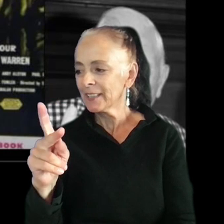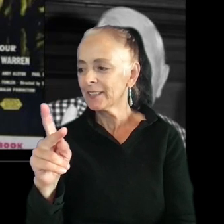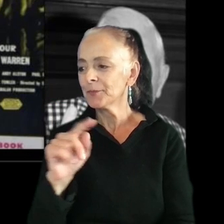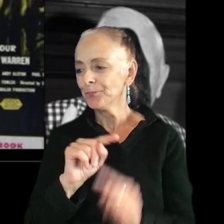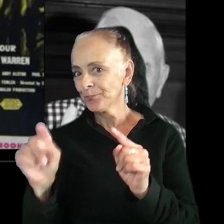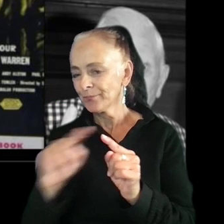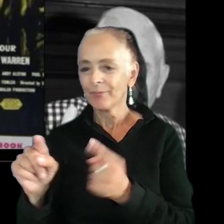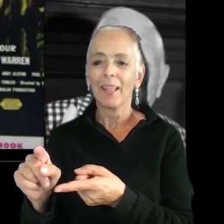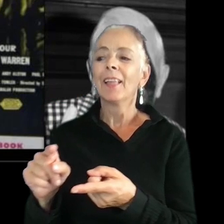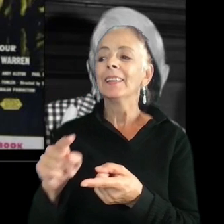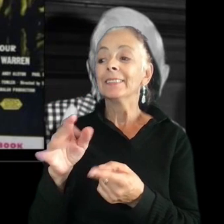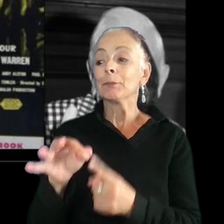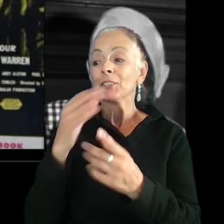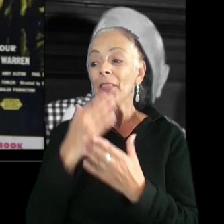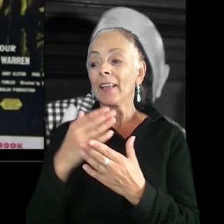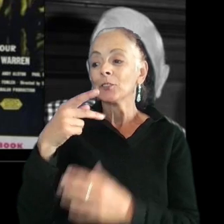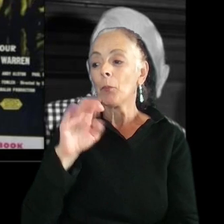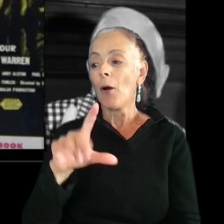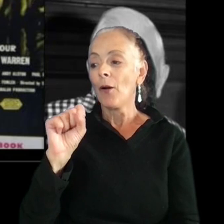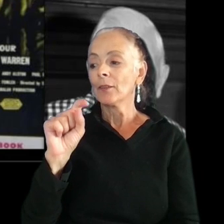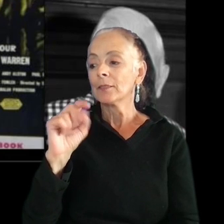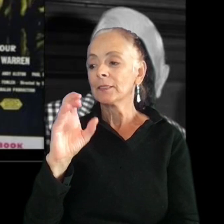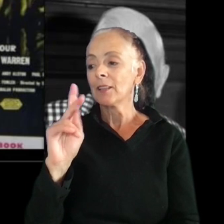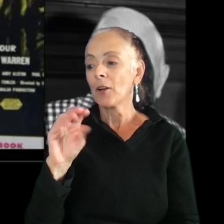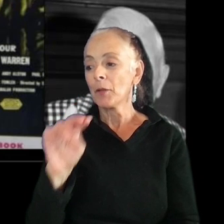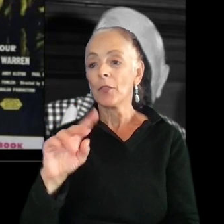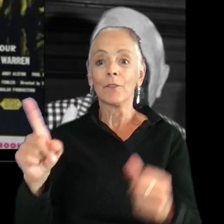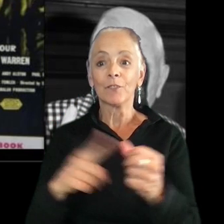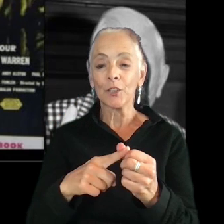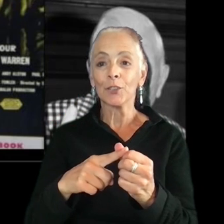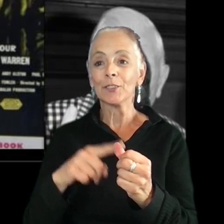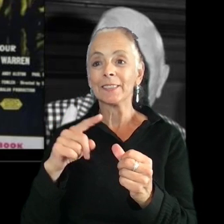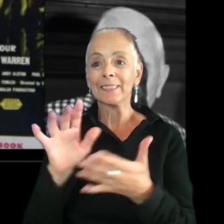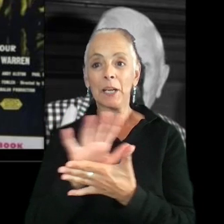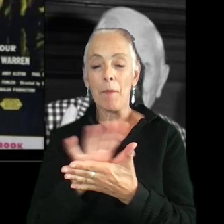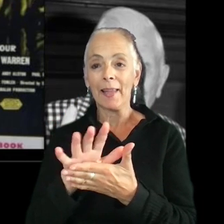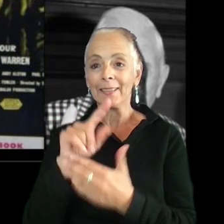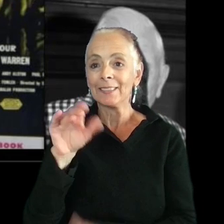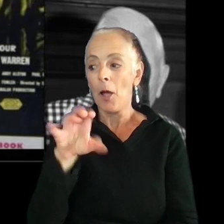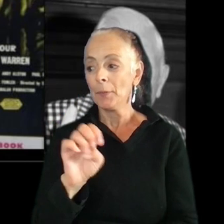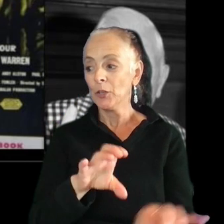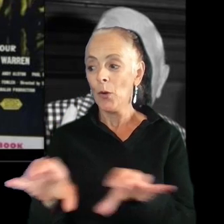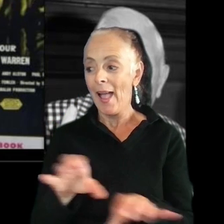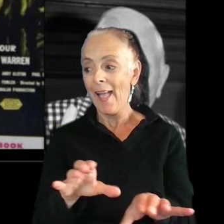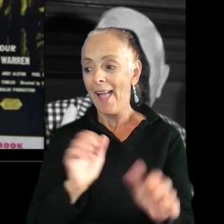Special thanks to Paul Stockman, the first cinematic zombie to act of its own free will, and Dee instead.